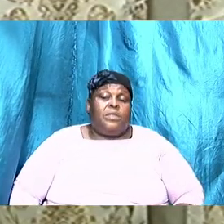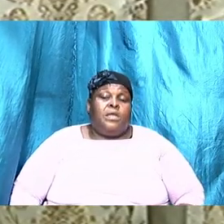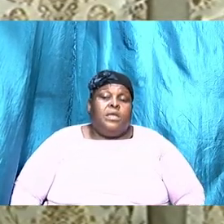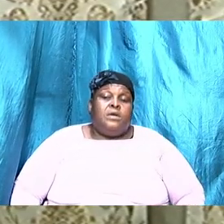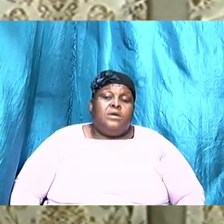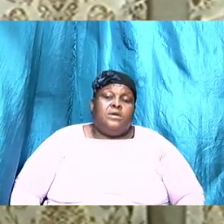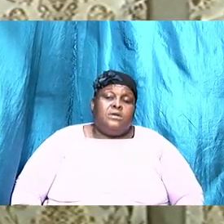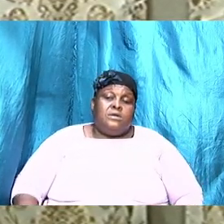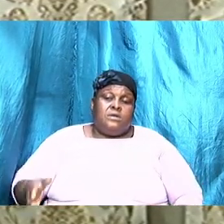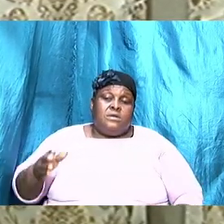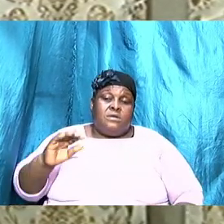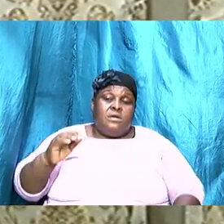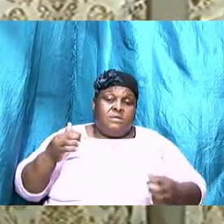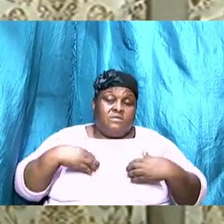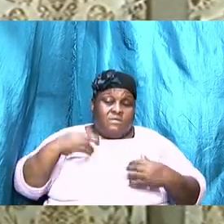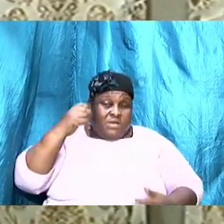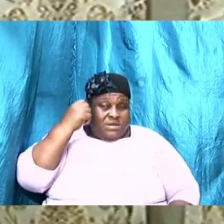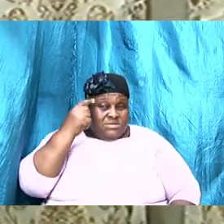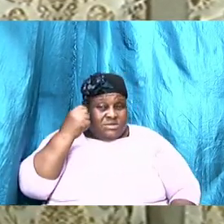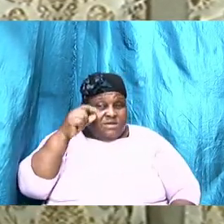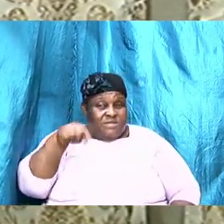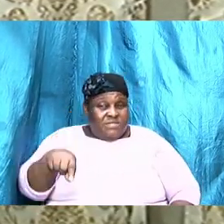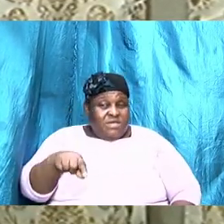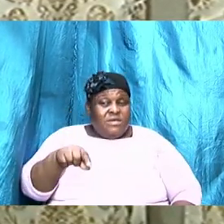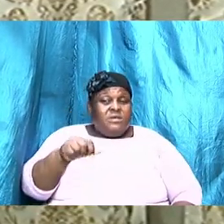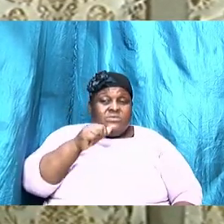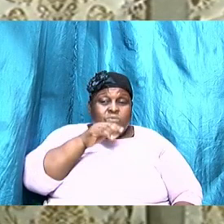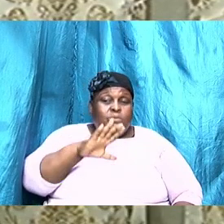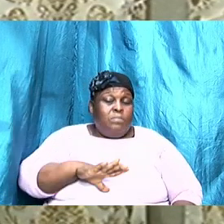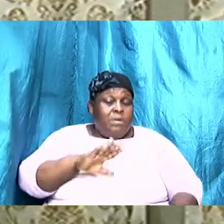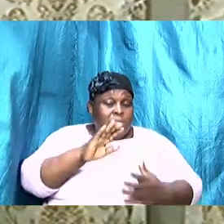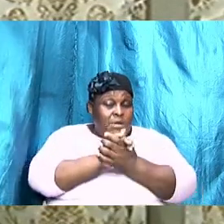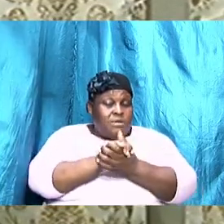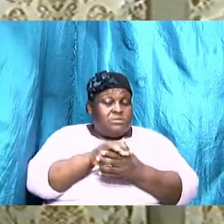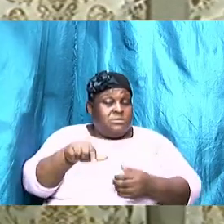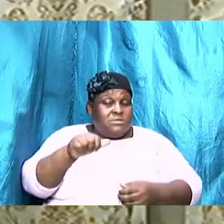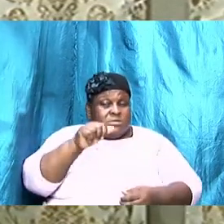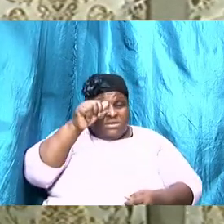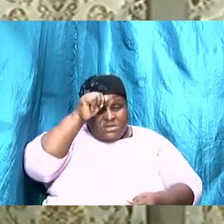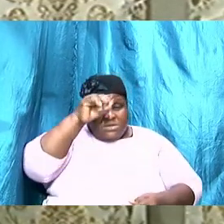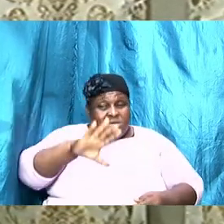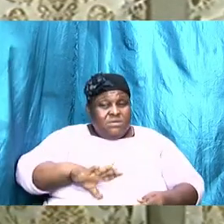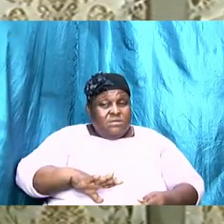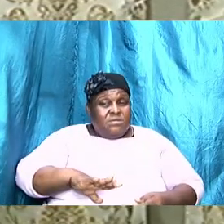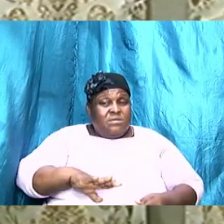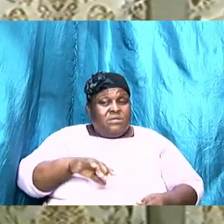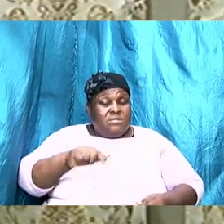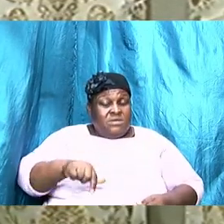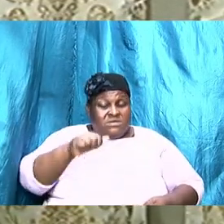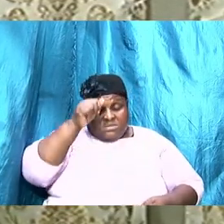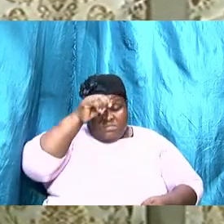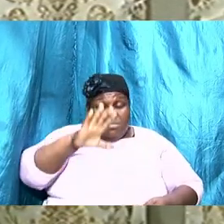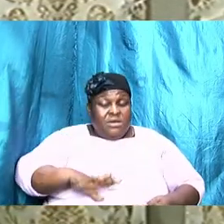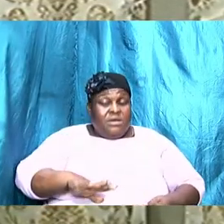have a glimpse of this woman who is married to this man this man is supporting her